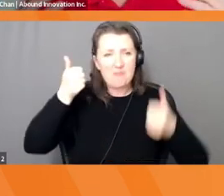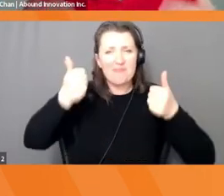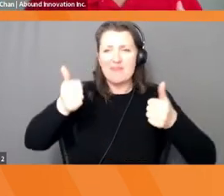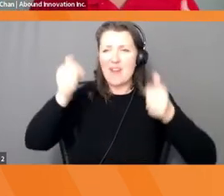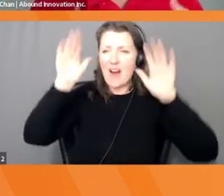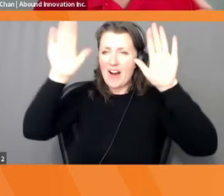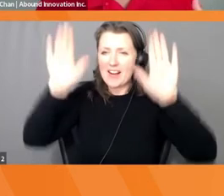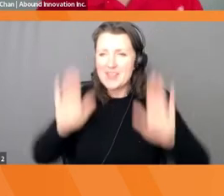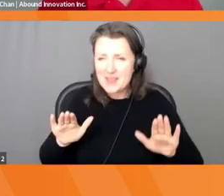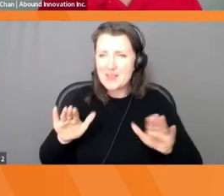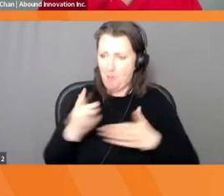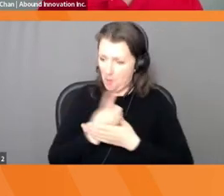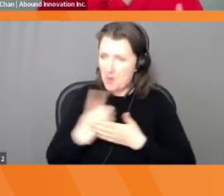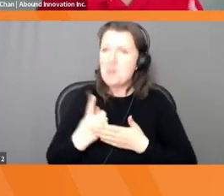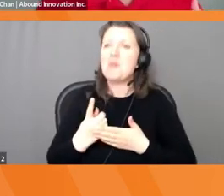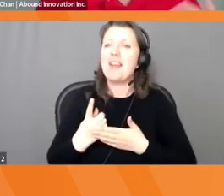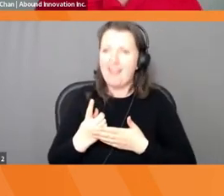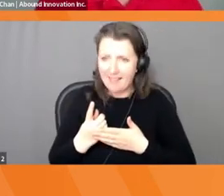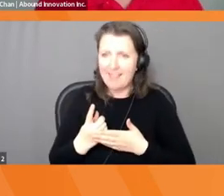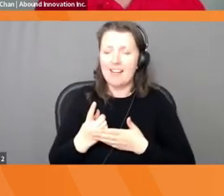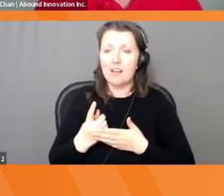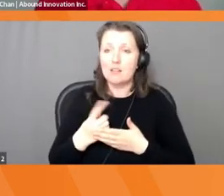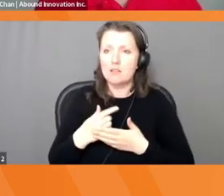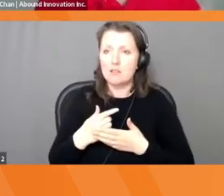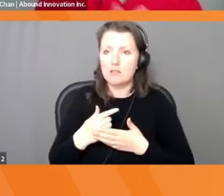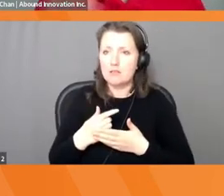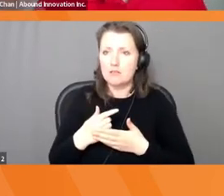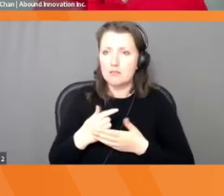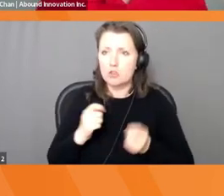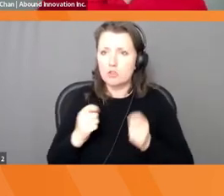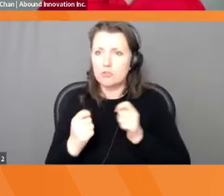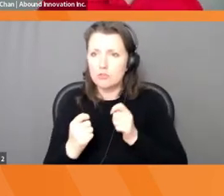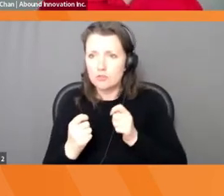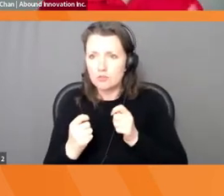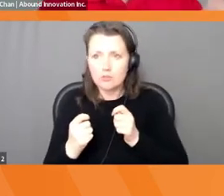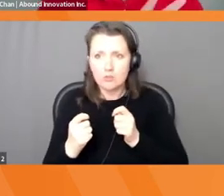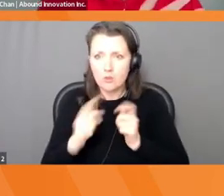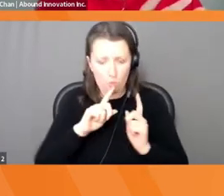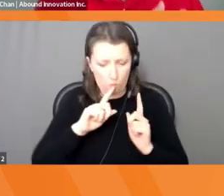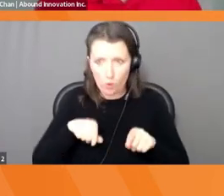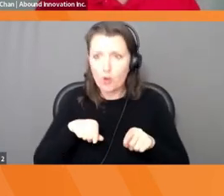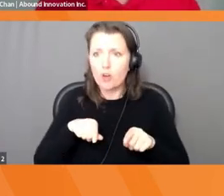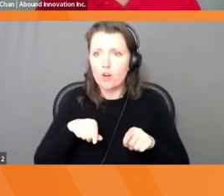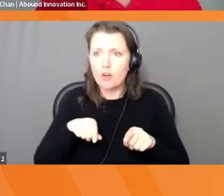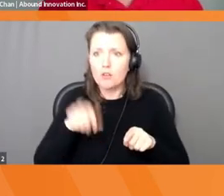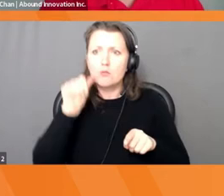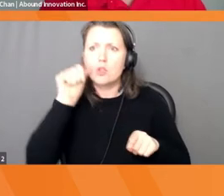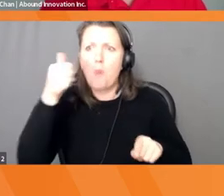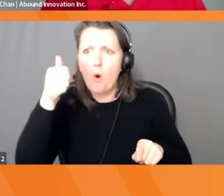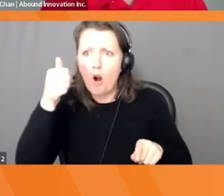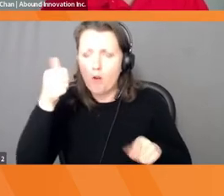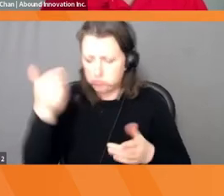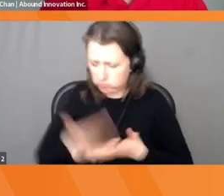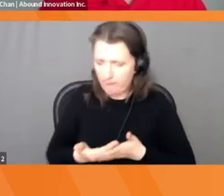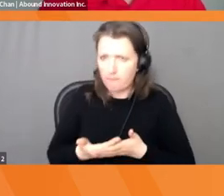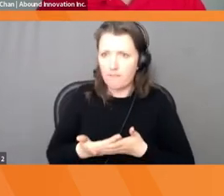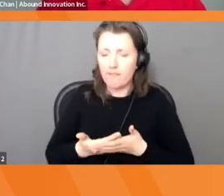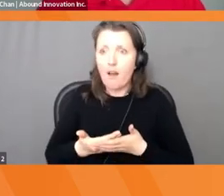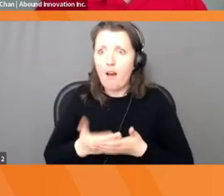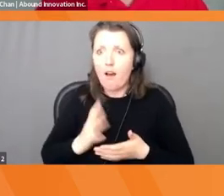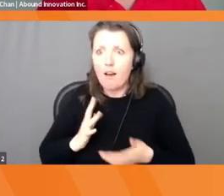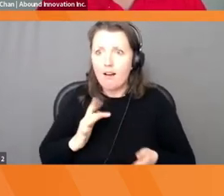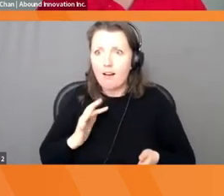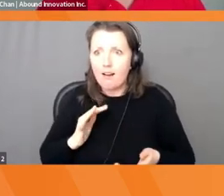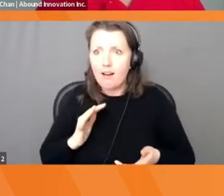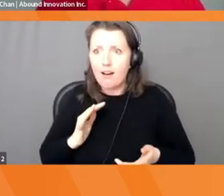became a lot faster. became Prime next day. So instead of, you know, a couple of days, I'll get it tomorrow. Like, wow, that's amazing. And then Prime